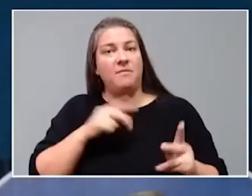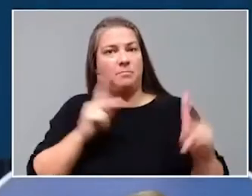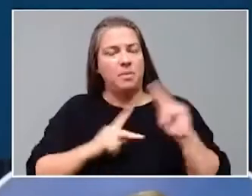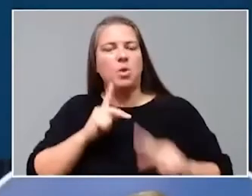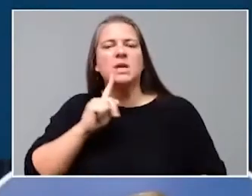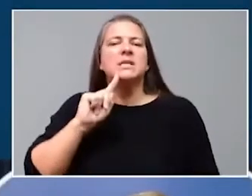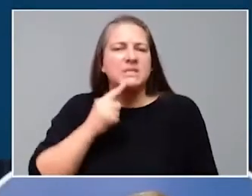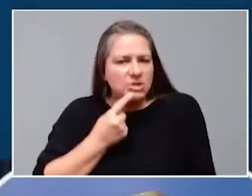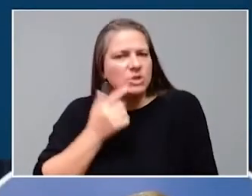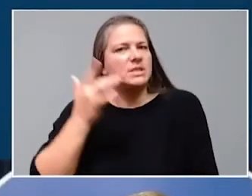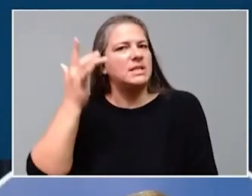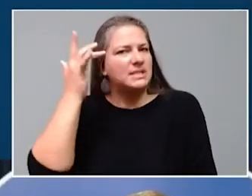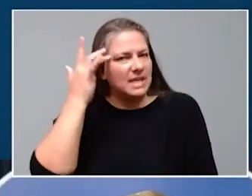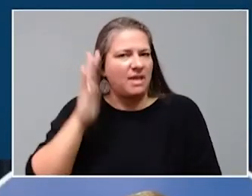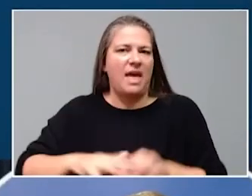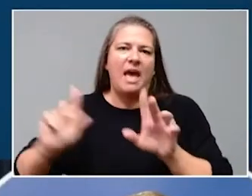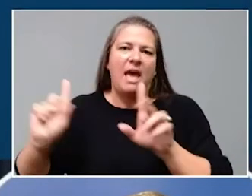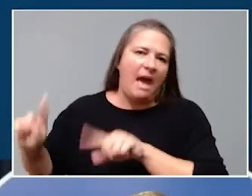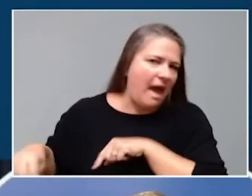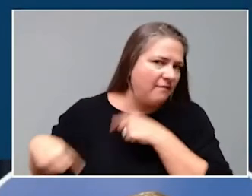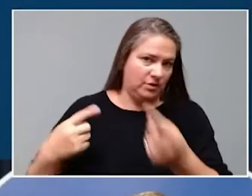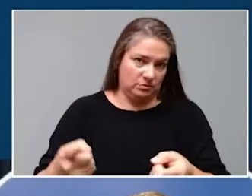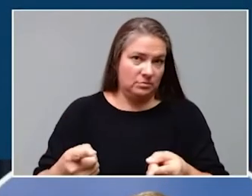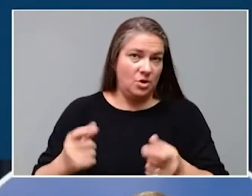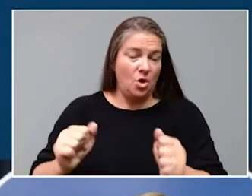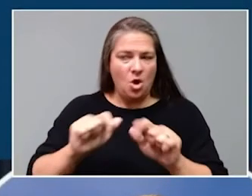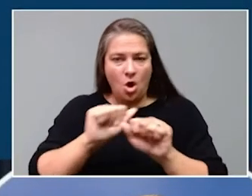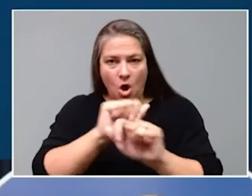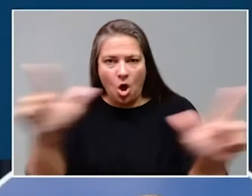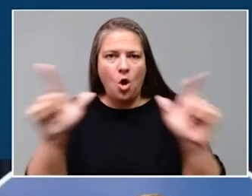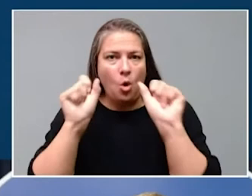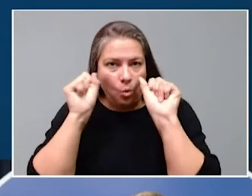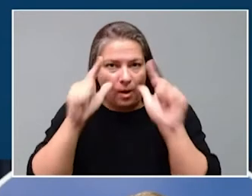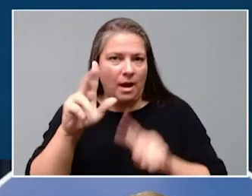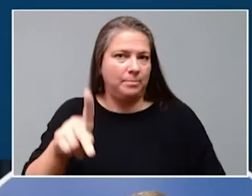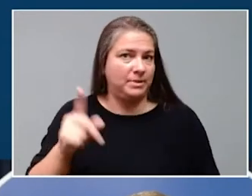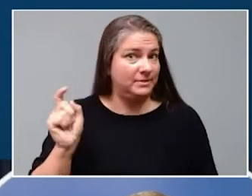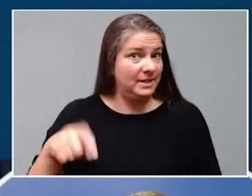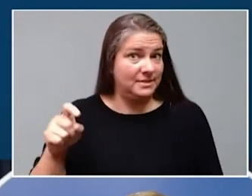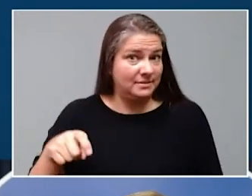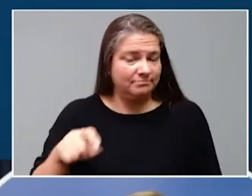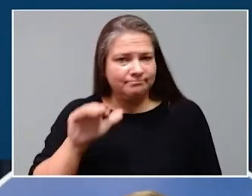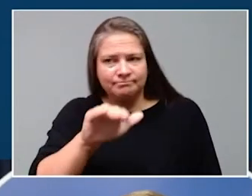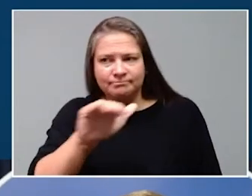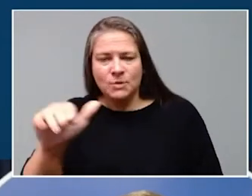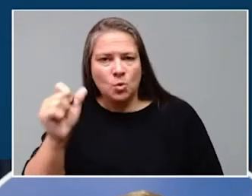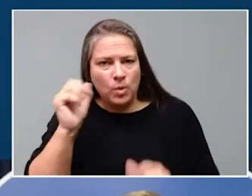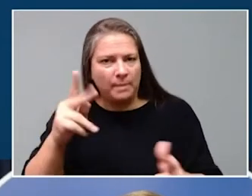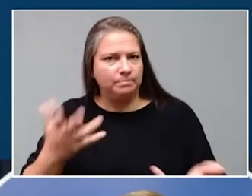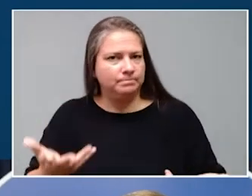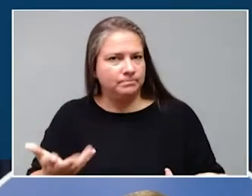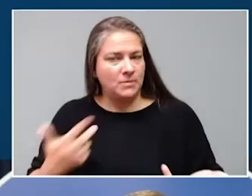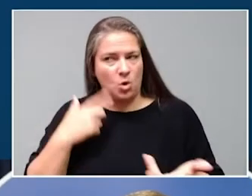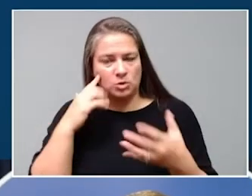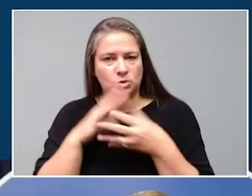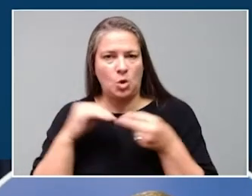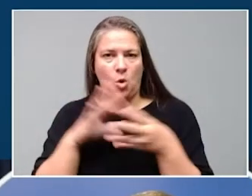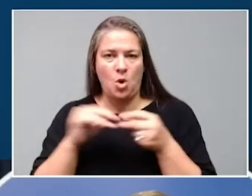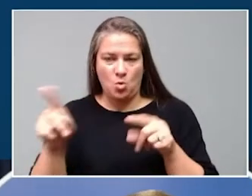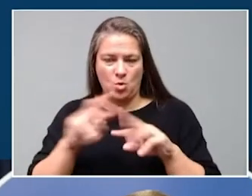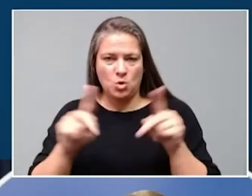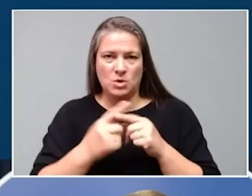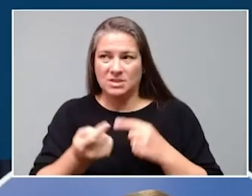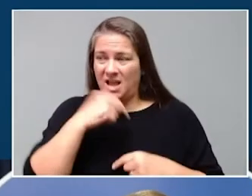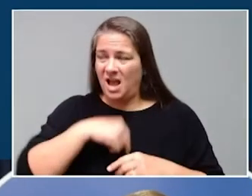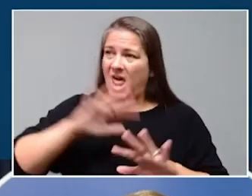play. So we've got to have everybody wake up. Now, there were too many stories of folks that are about to be intubated saying, can I take the vaccine